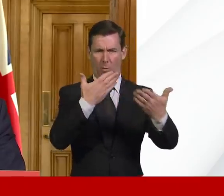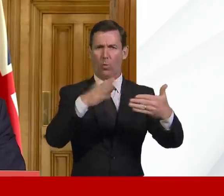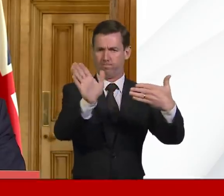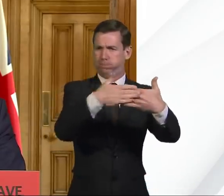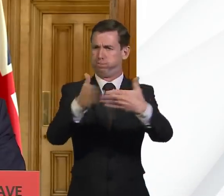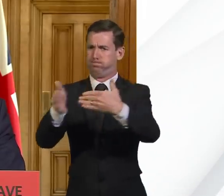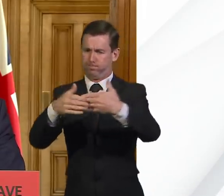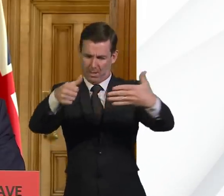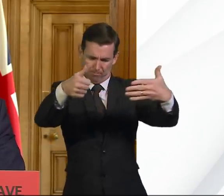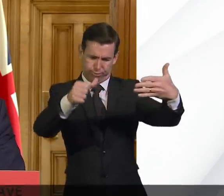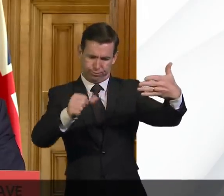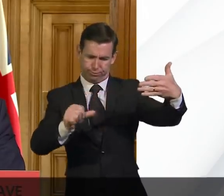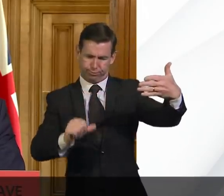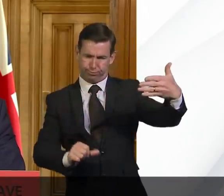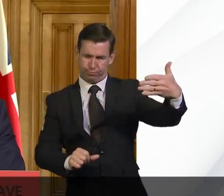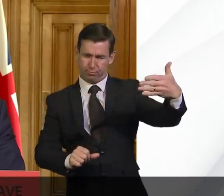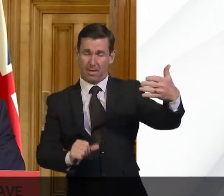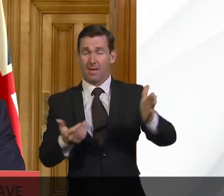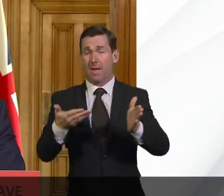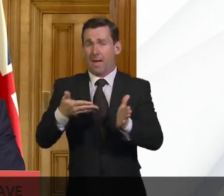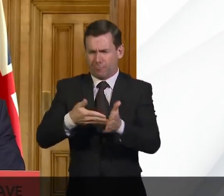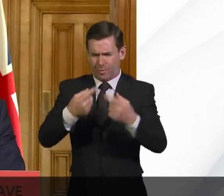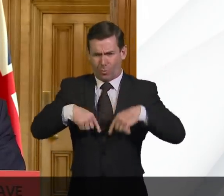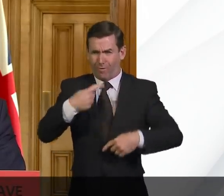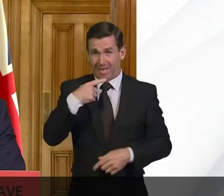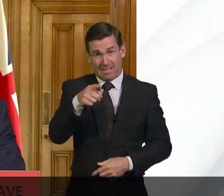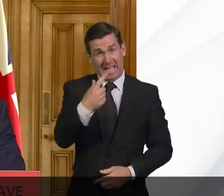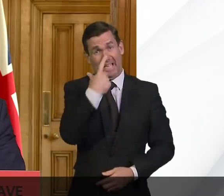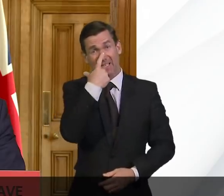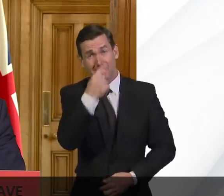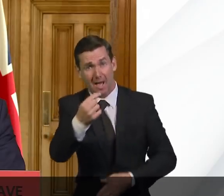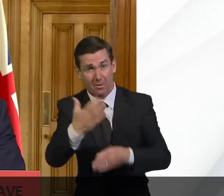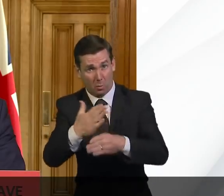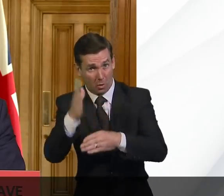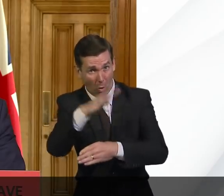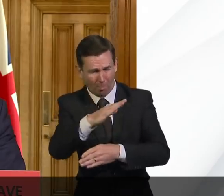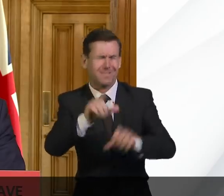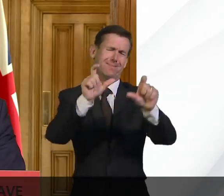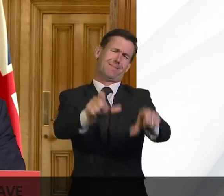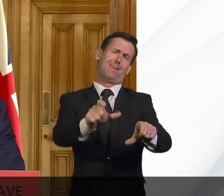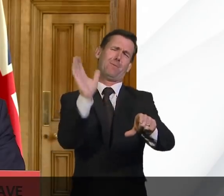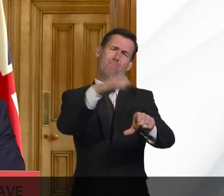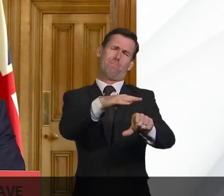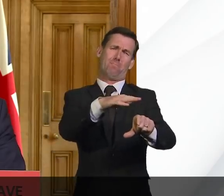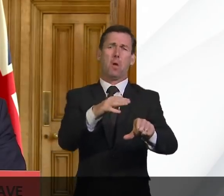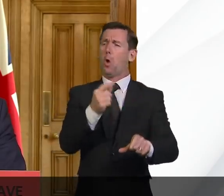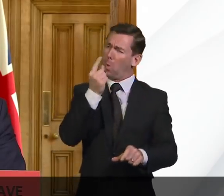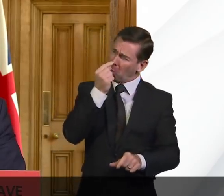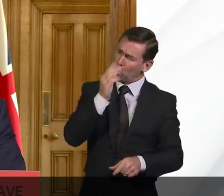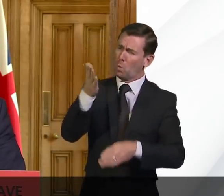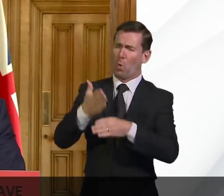also said that wherever possible, people should work from home, and very many people across our country have responded to that.